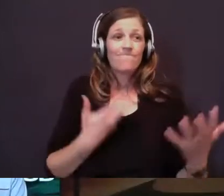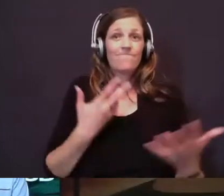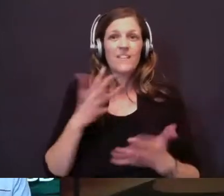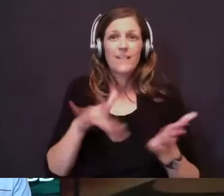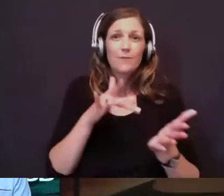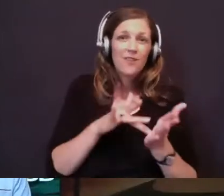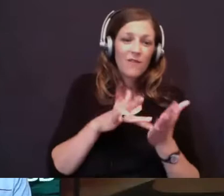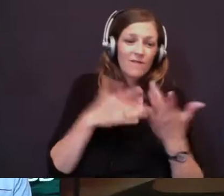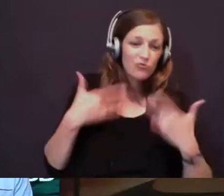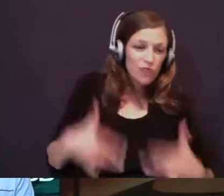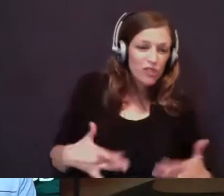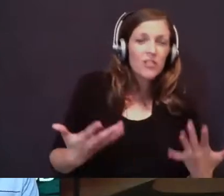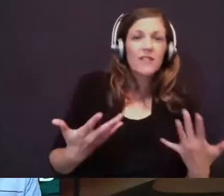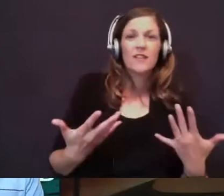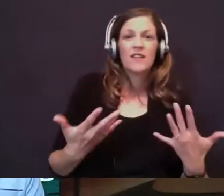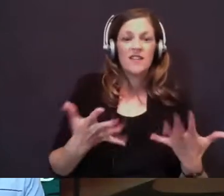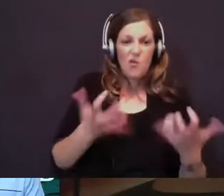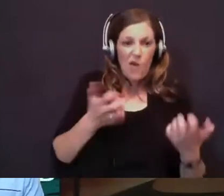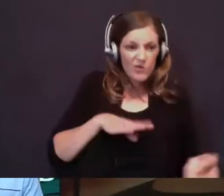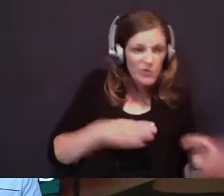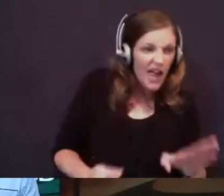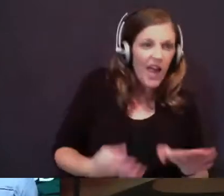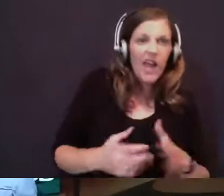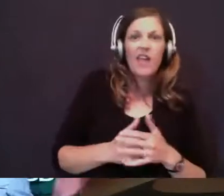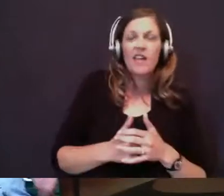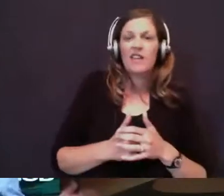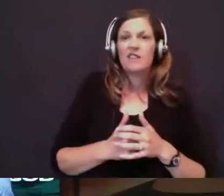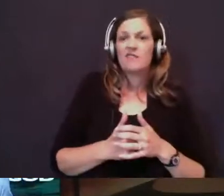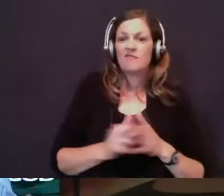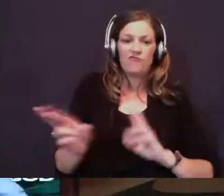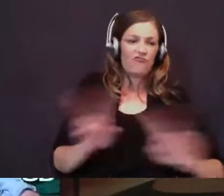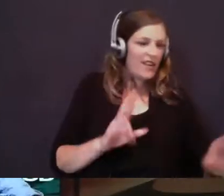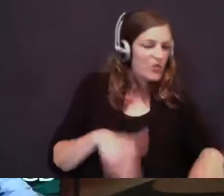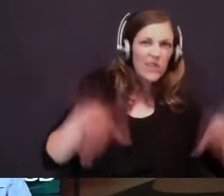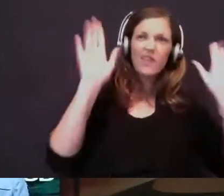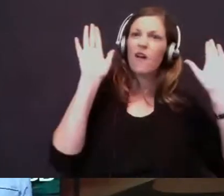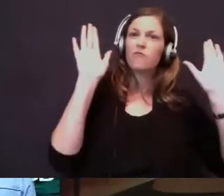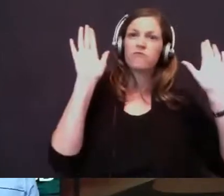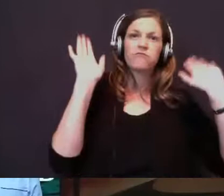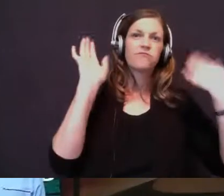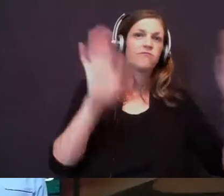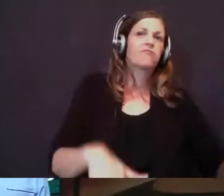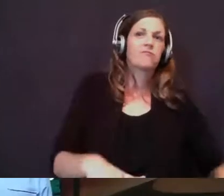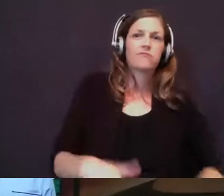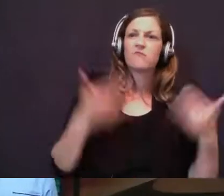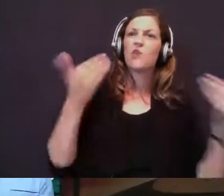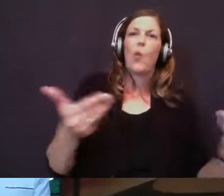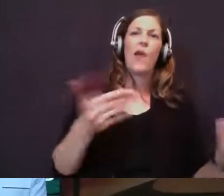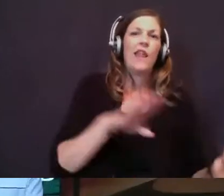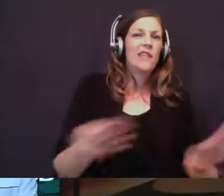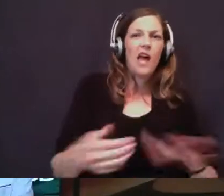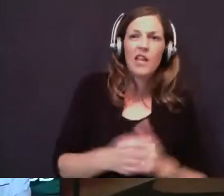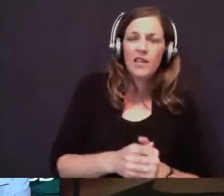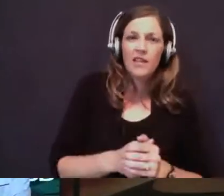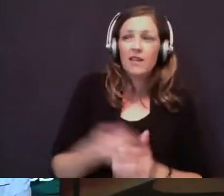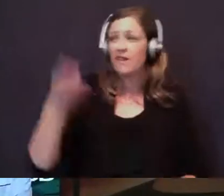depression, he wanted to die. He was ready to give up, to throw in the towel and to die. God